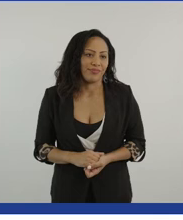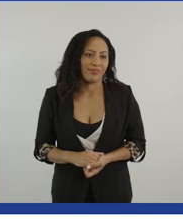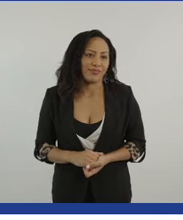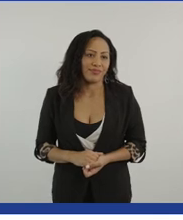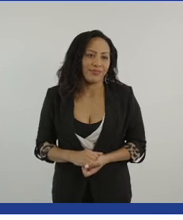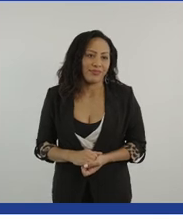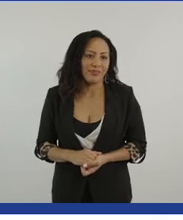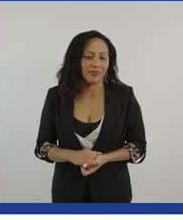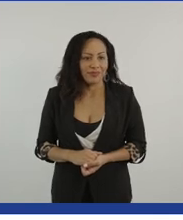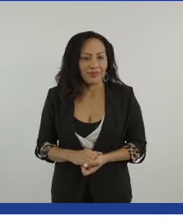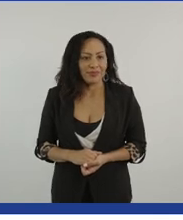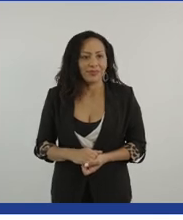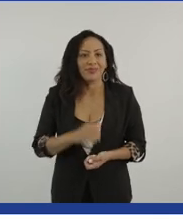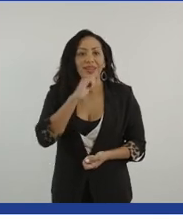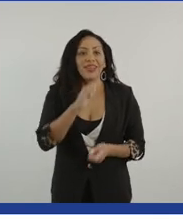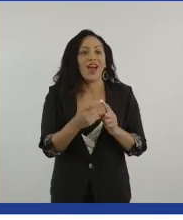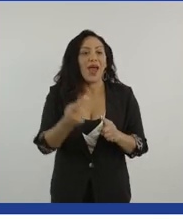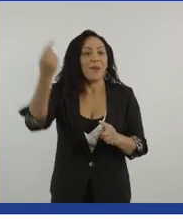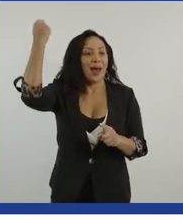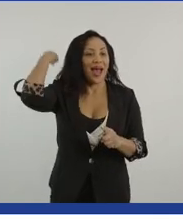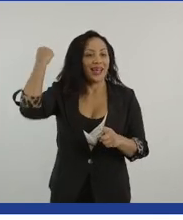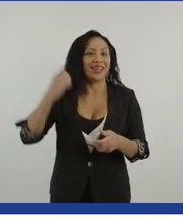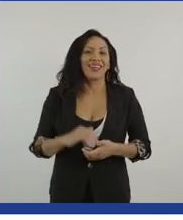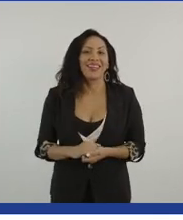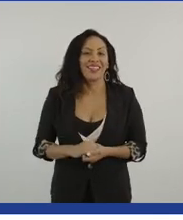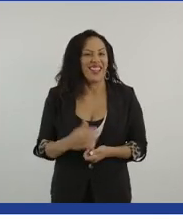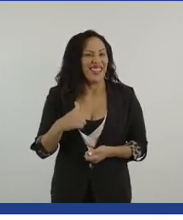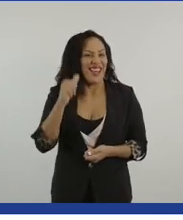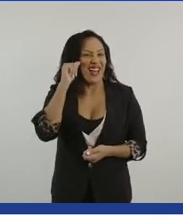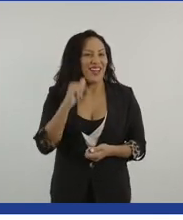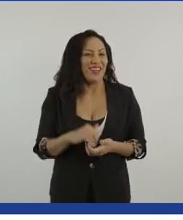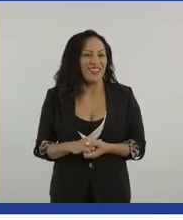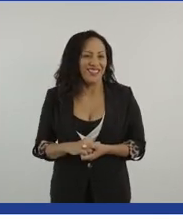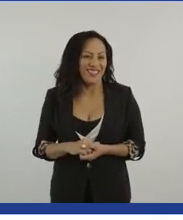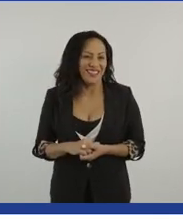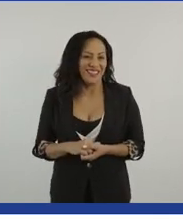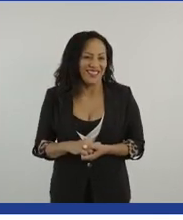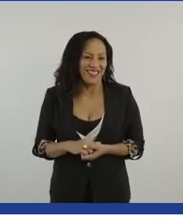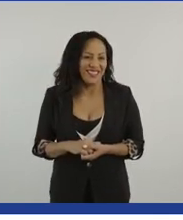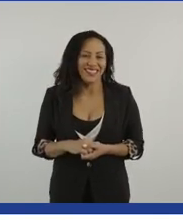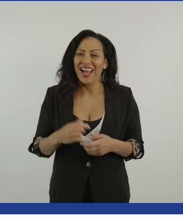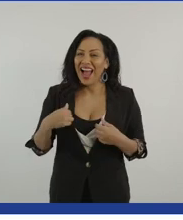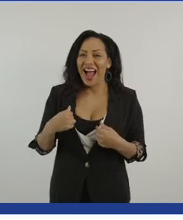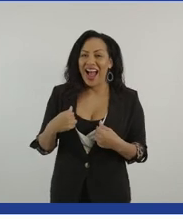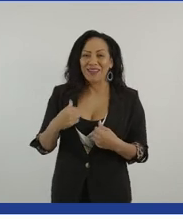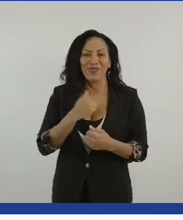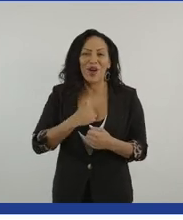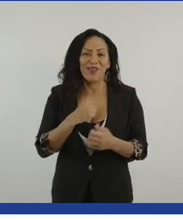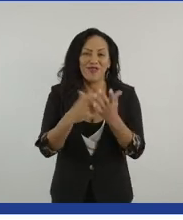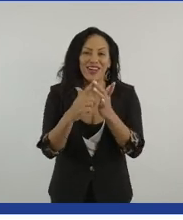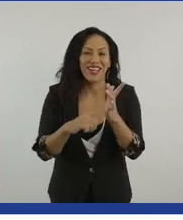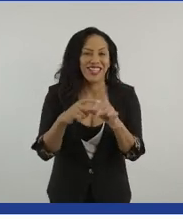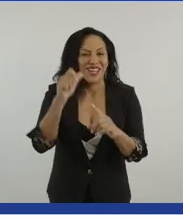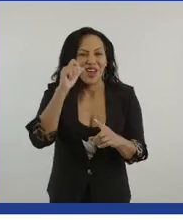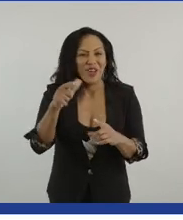The guy at the back, who I actually know. Sorry, Rich, you know, I can't sit here and just not ask a question. Um, I